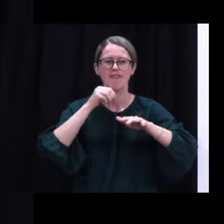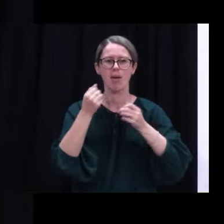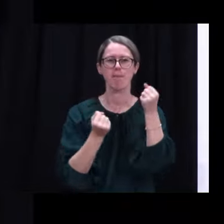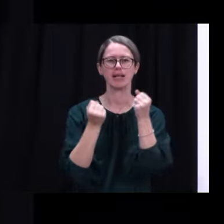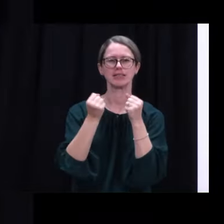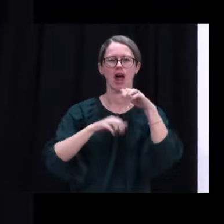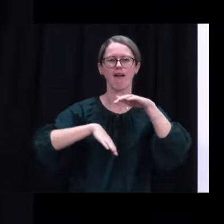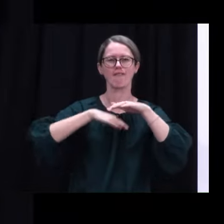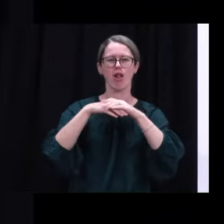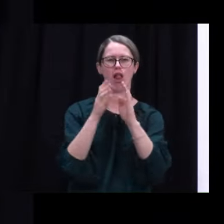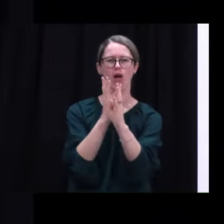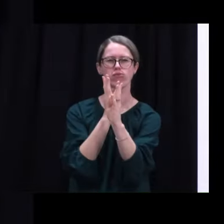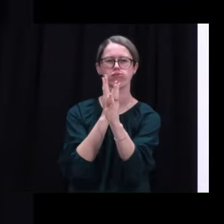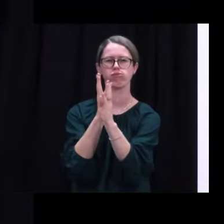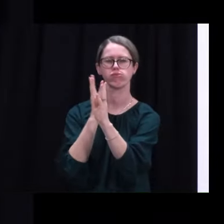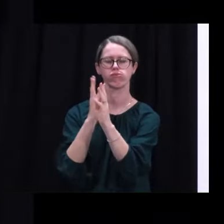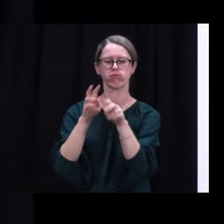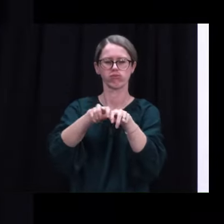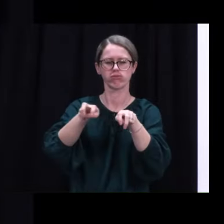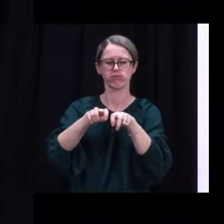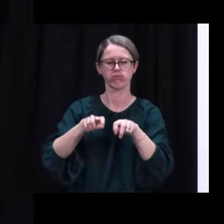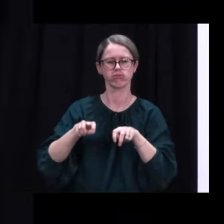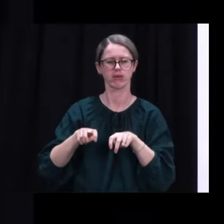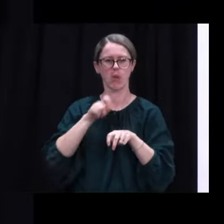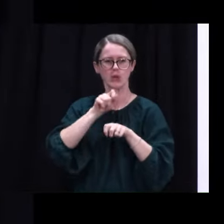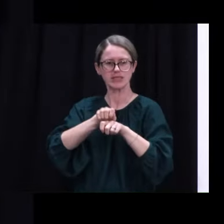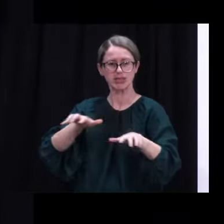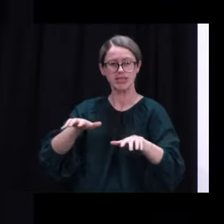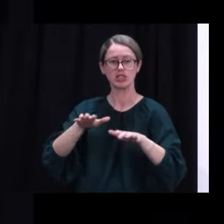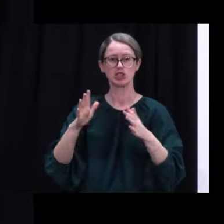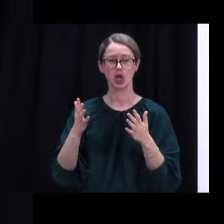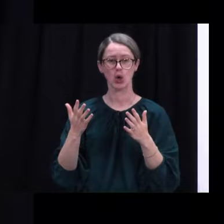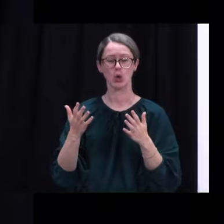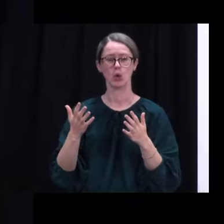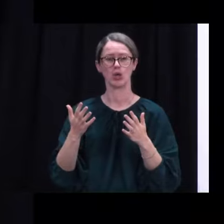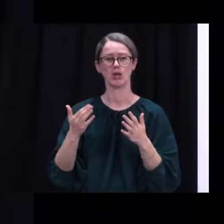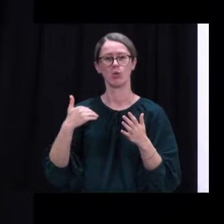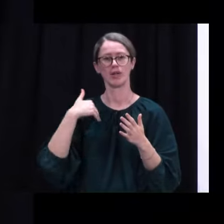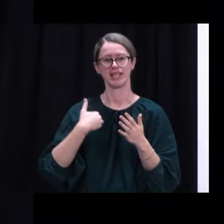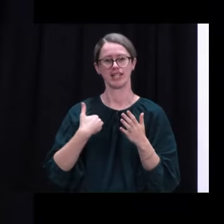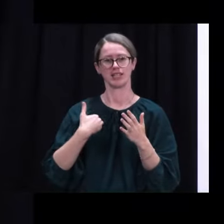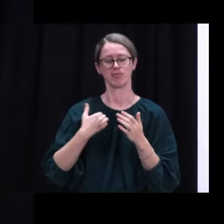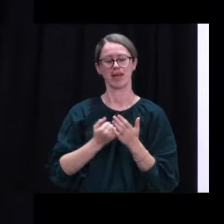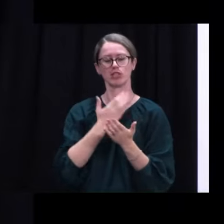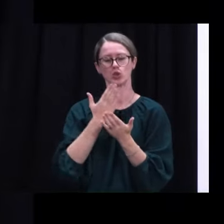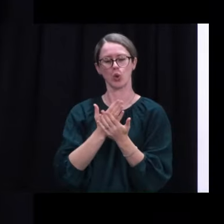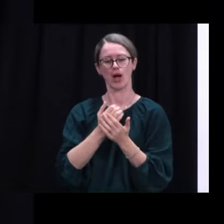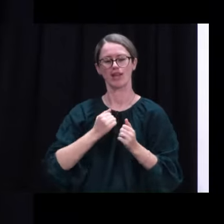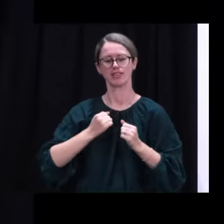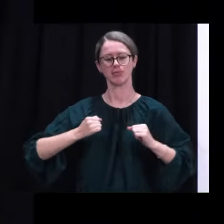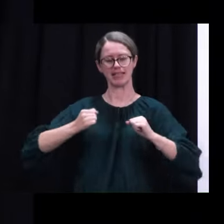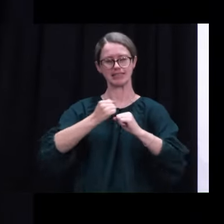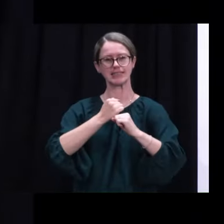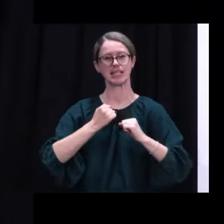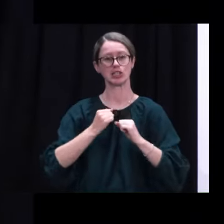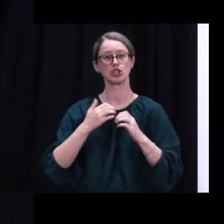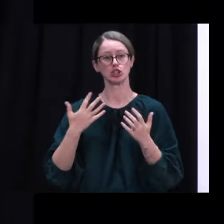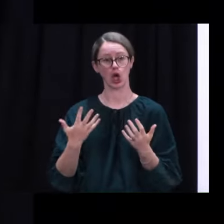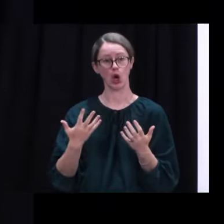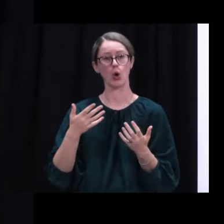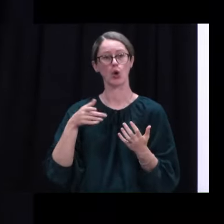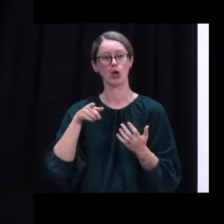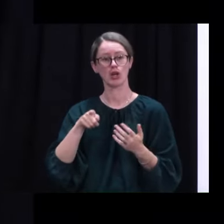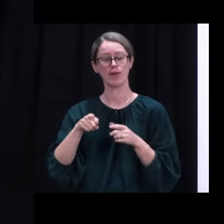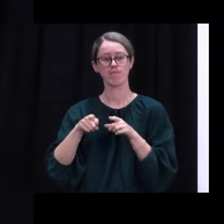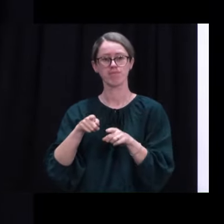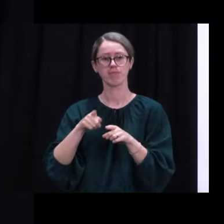that in the past with some of our cases. So, we need to try and ensure we have appropriate spacing. To do that, these services won't